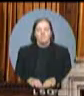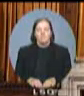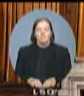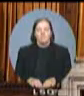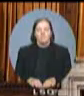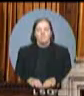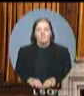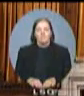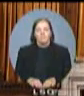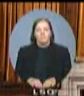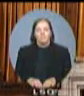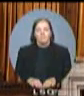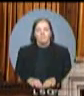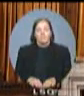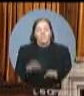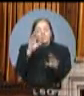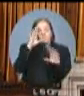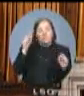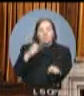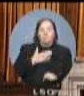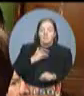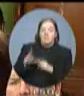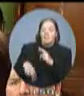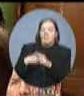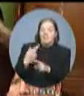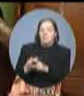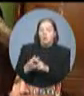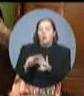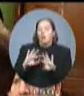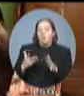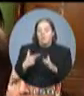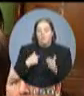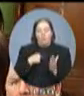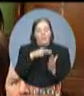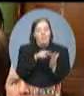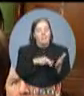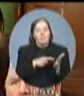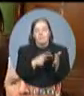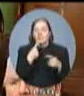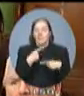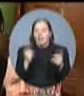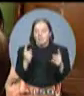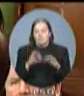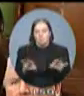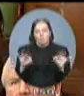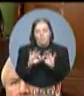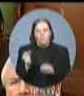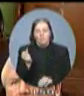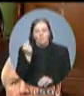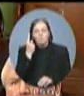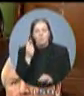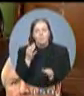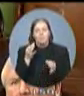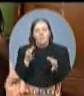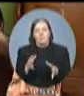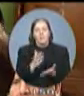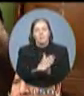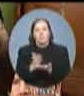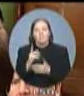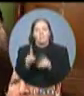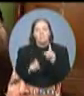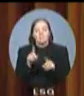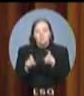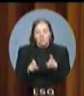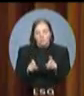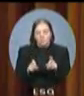reading a statement. You know, it's important to understand during the question period today, we've heard a lot of rhetoric today, but it's important to